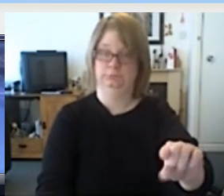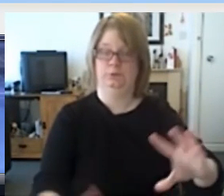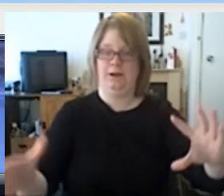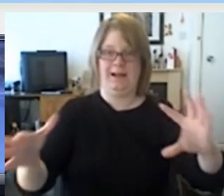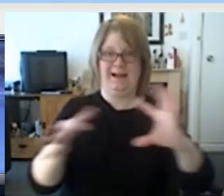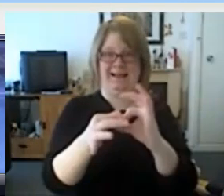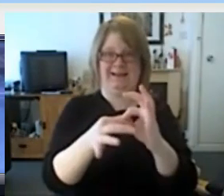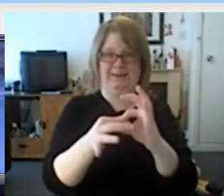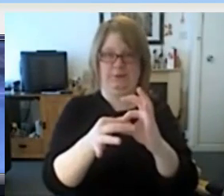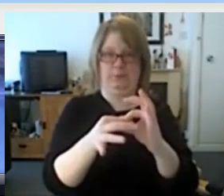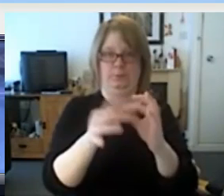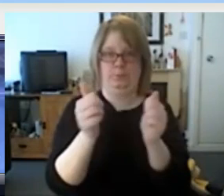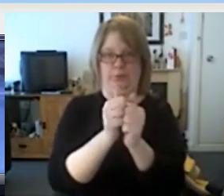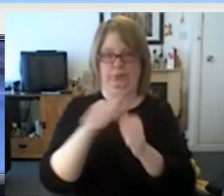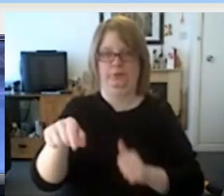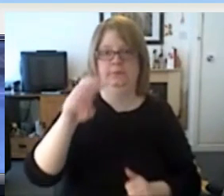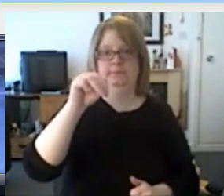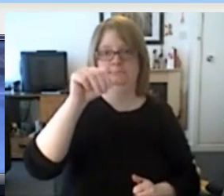Oh. Oh.